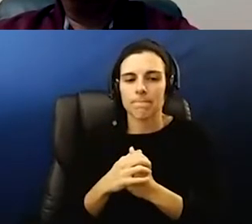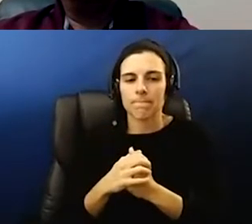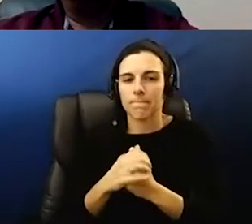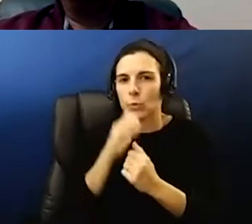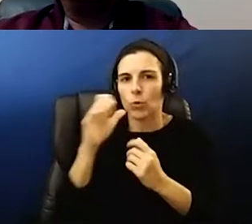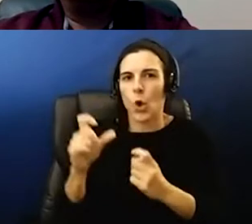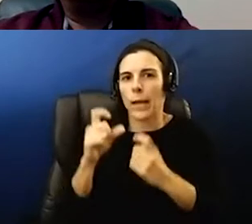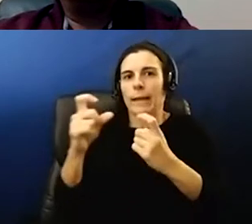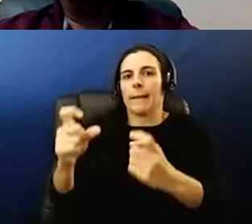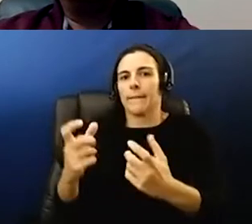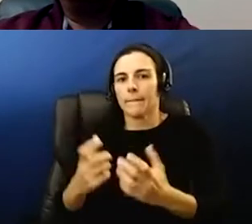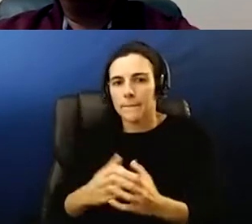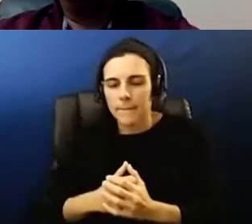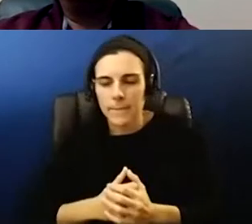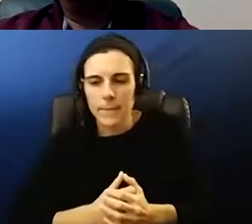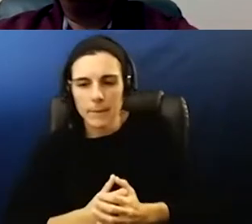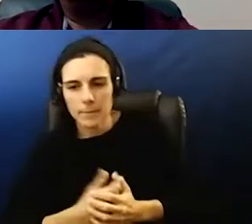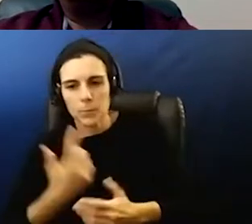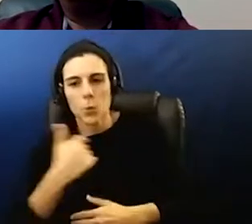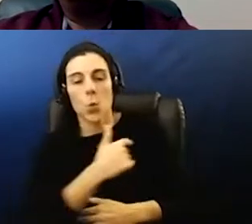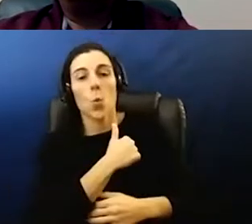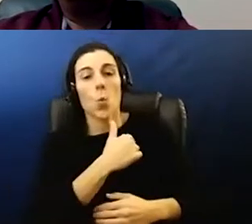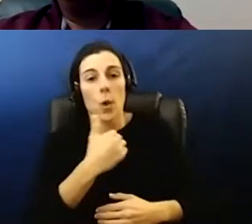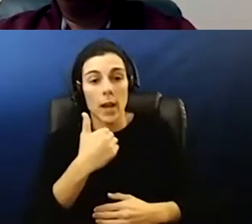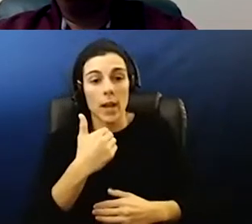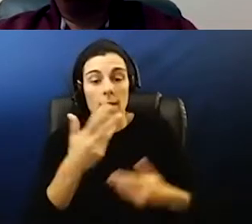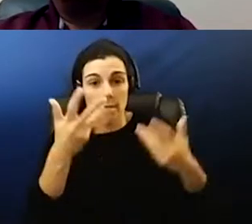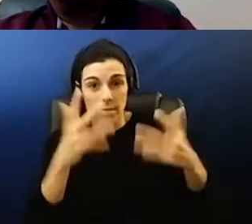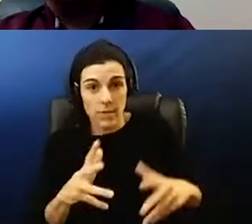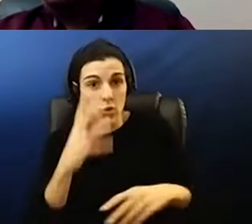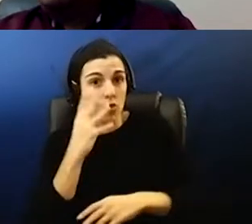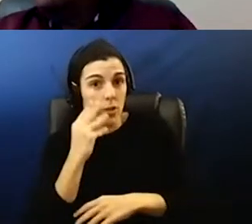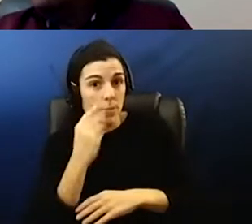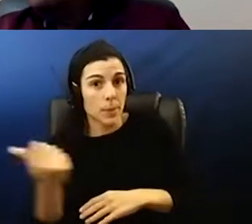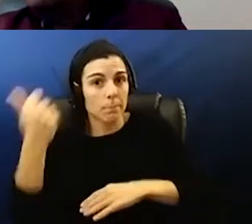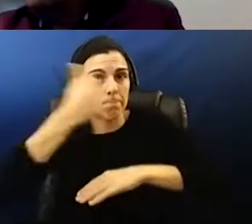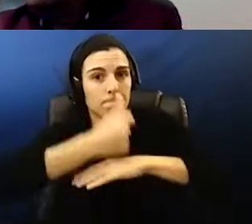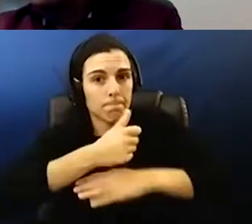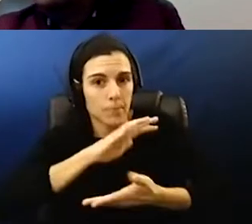we have shut the school down already this year